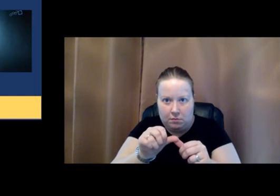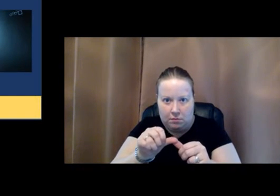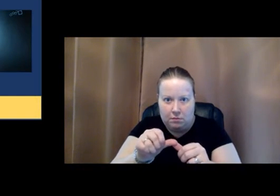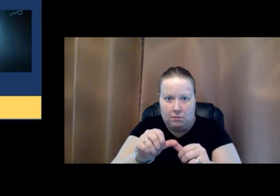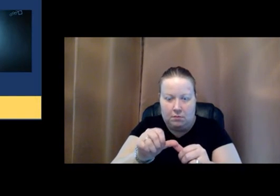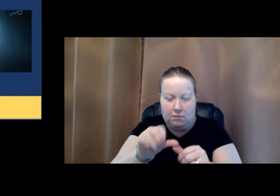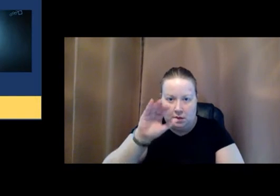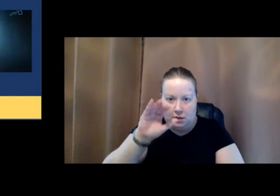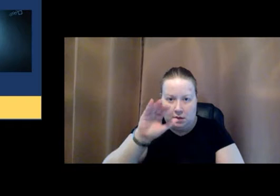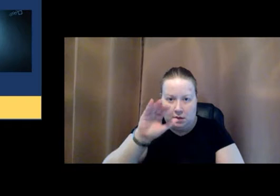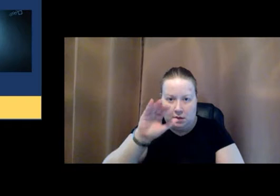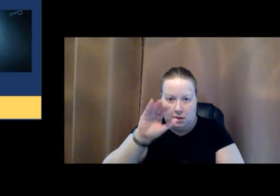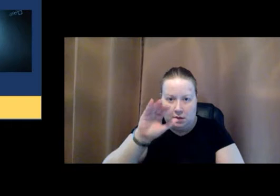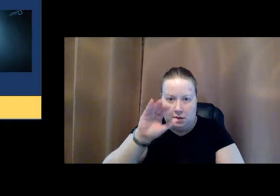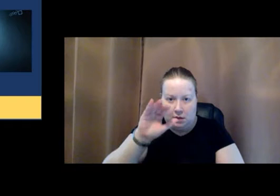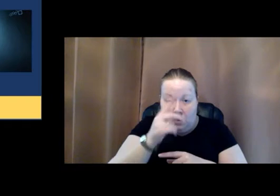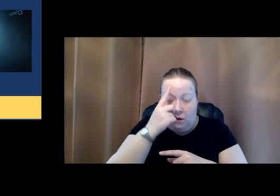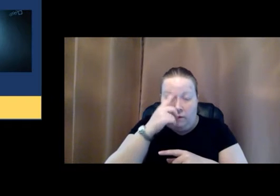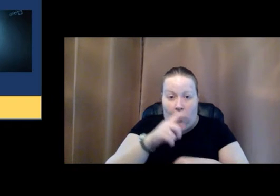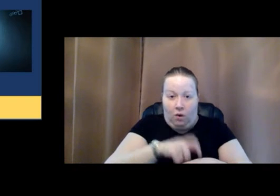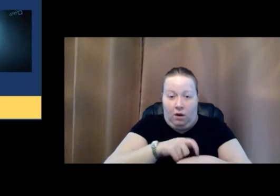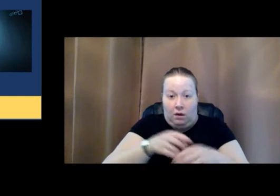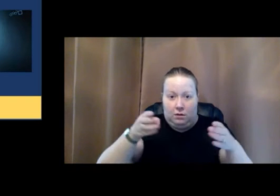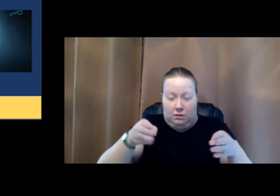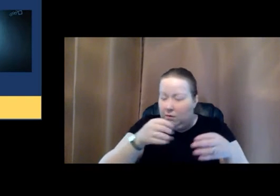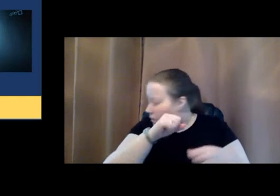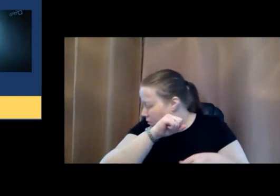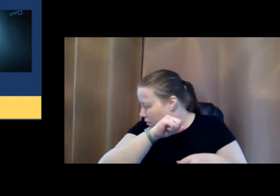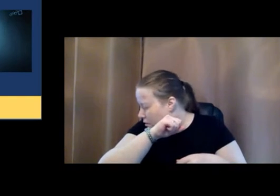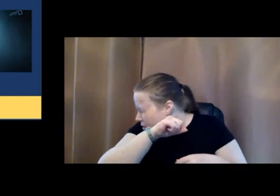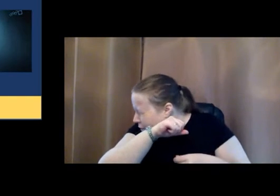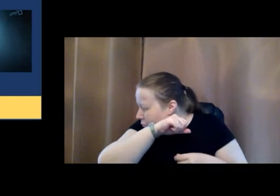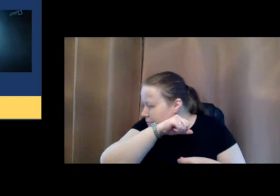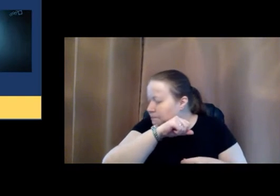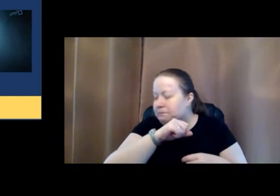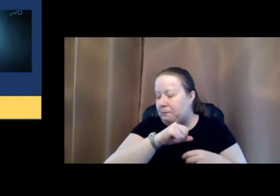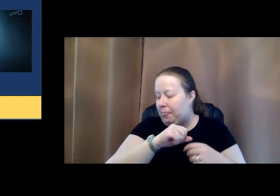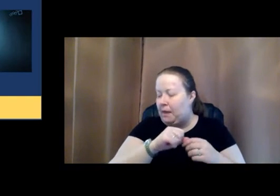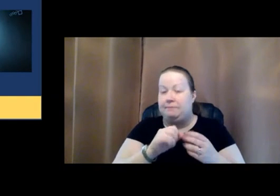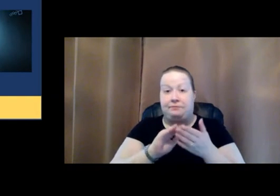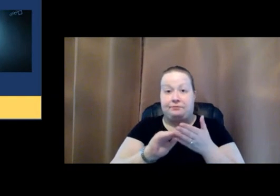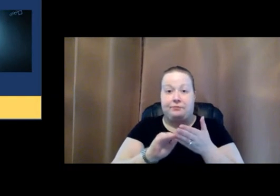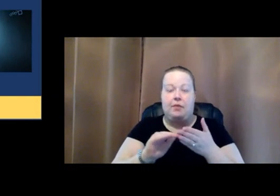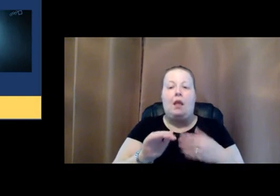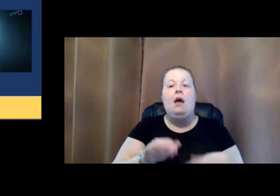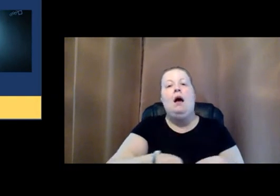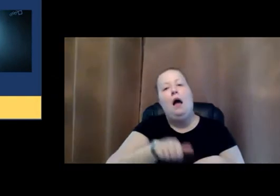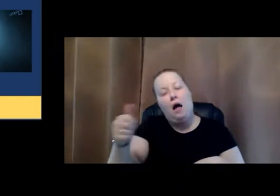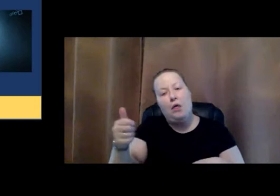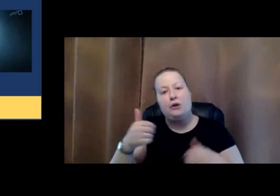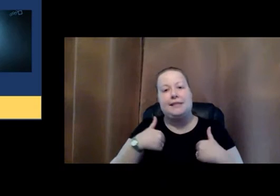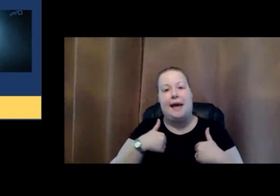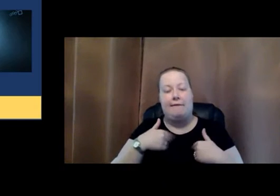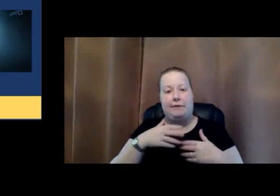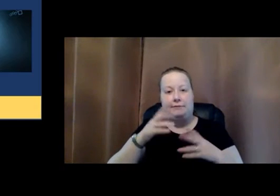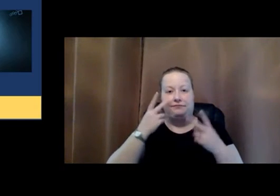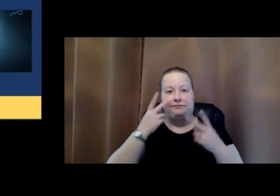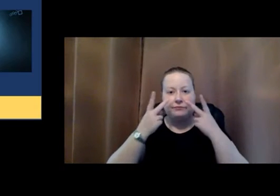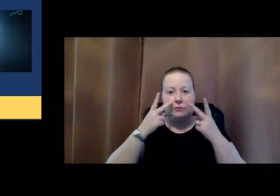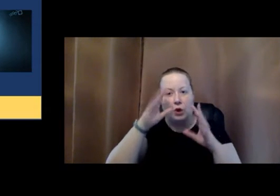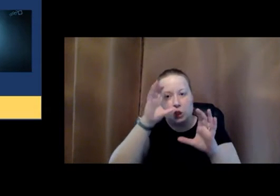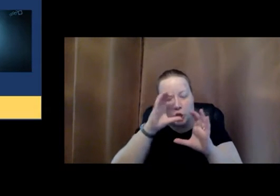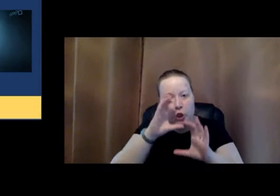on a target for a certain length of time in order to gain their points in that game. Others have a visual search in a crowded